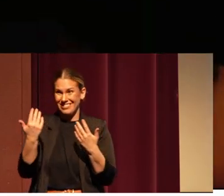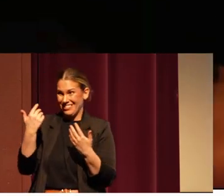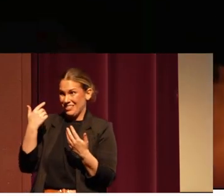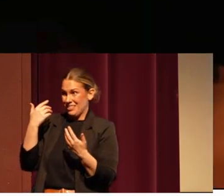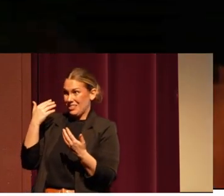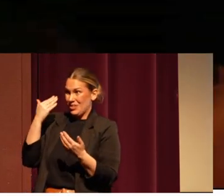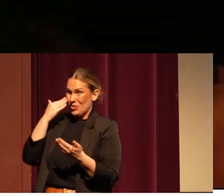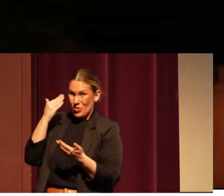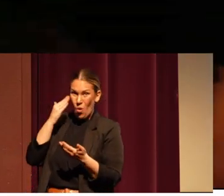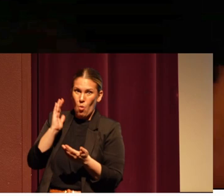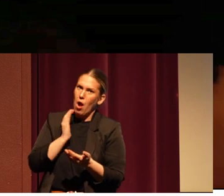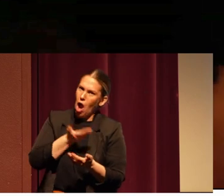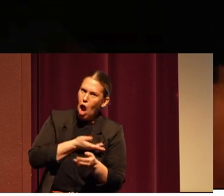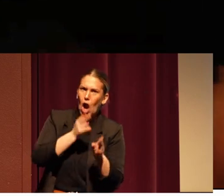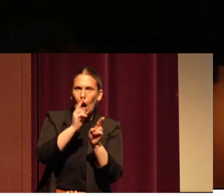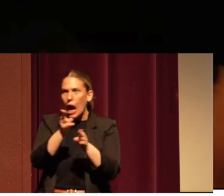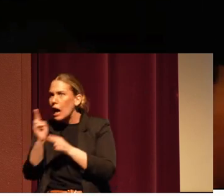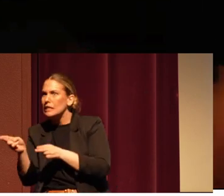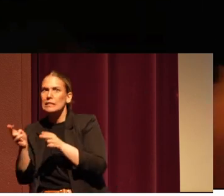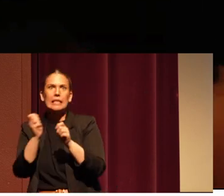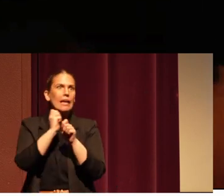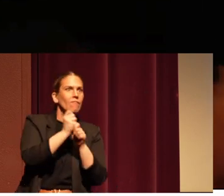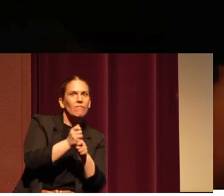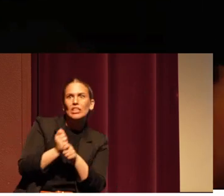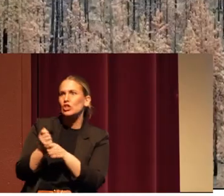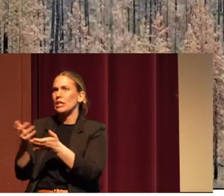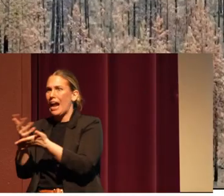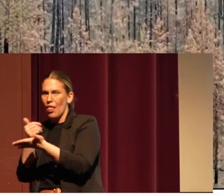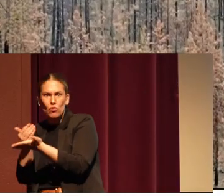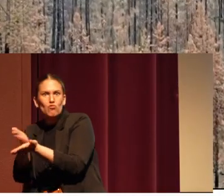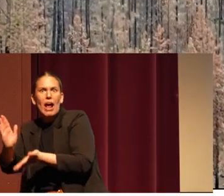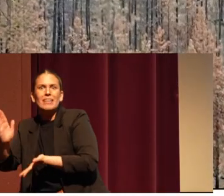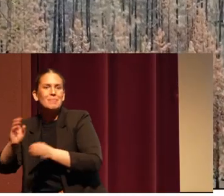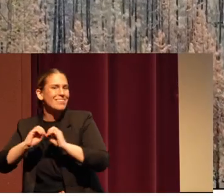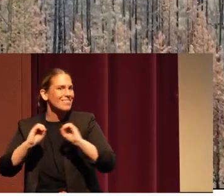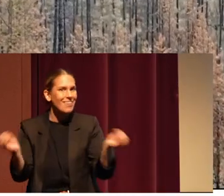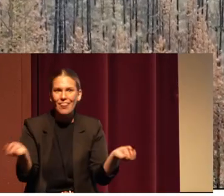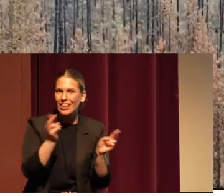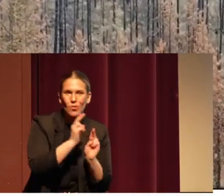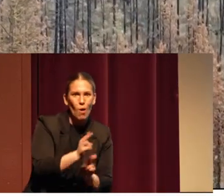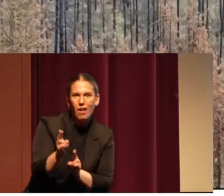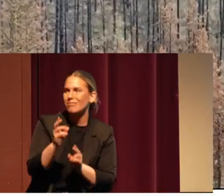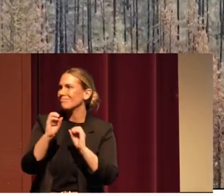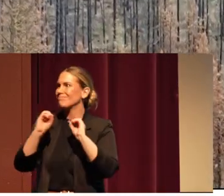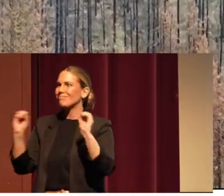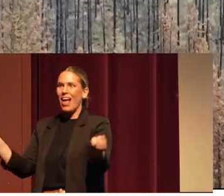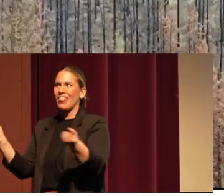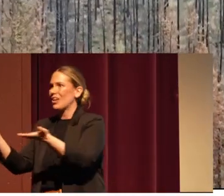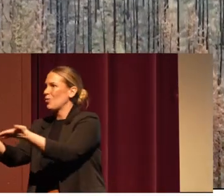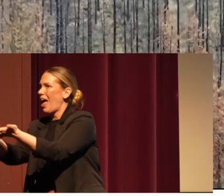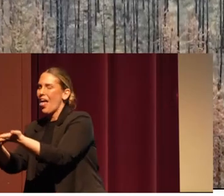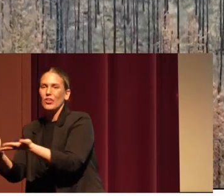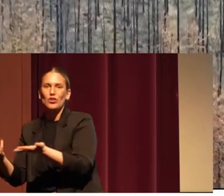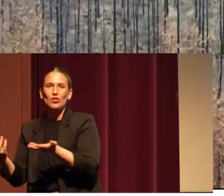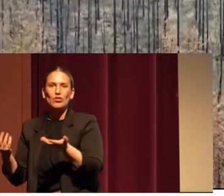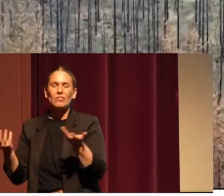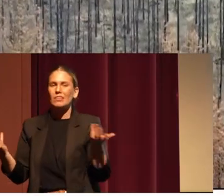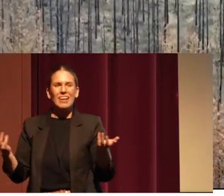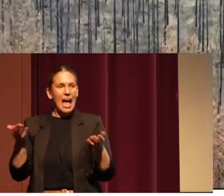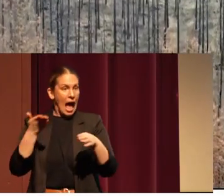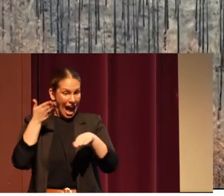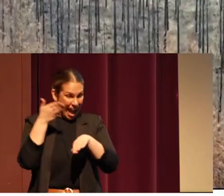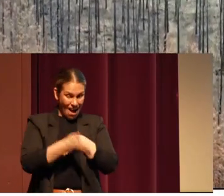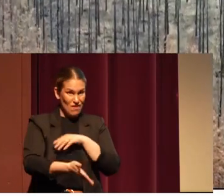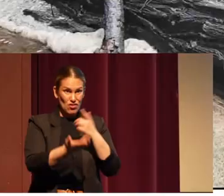fishing and gathering rights when there's nothing out there to hunt, nothing out there to gather. And through what happens after a fire, the